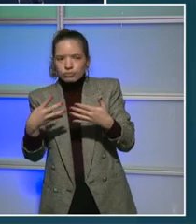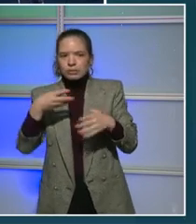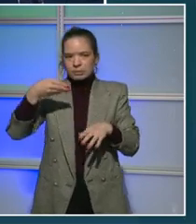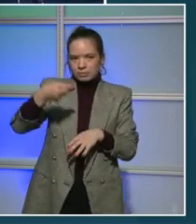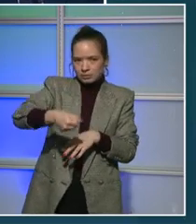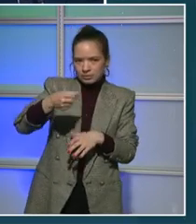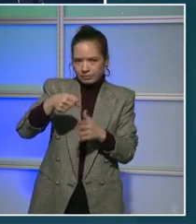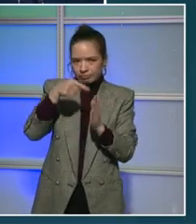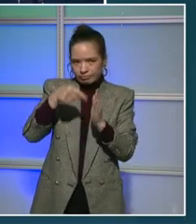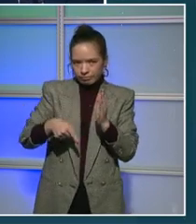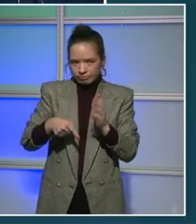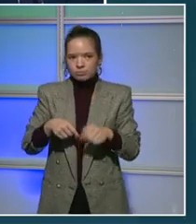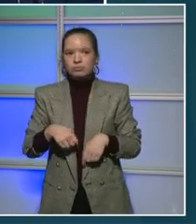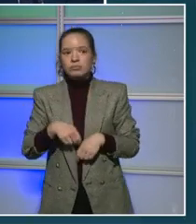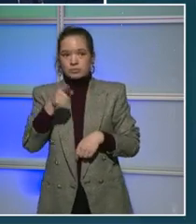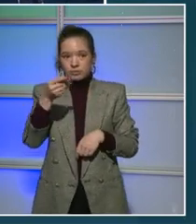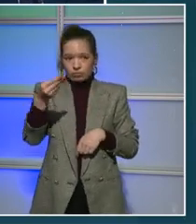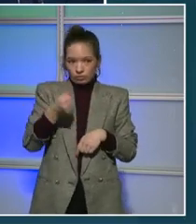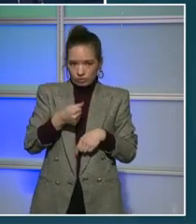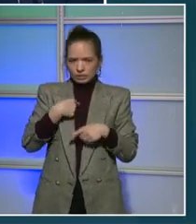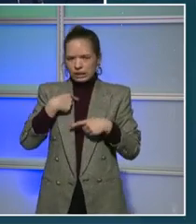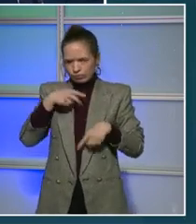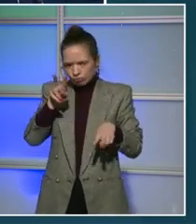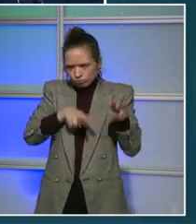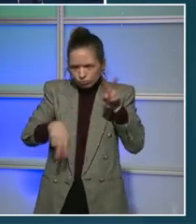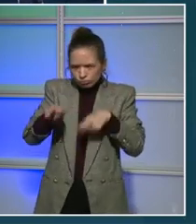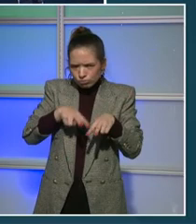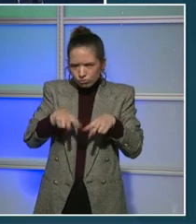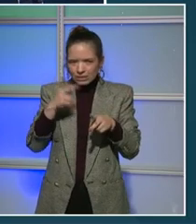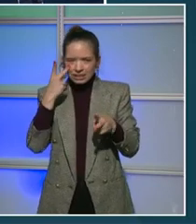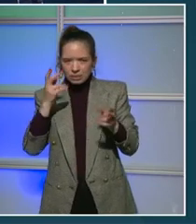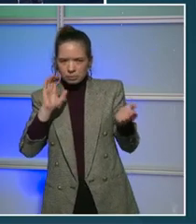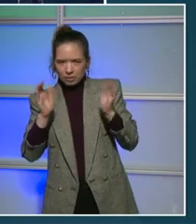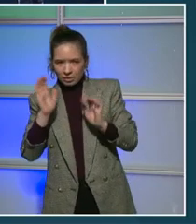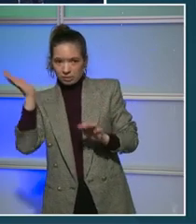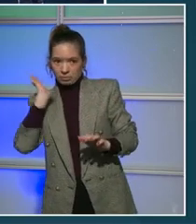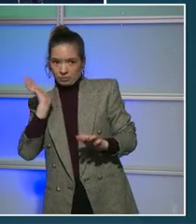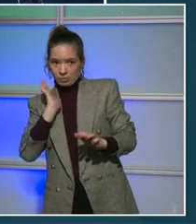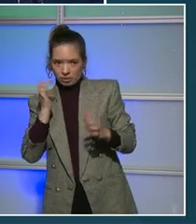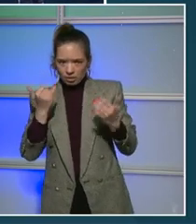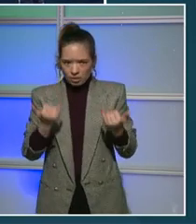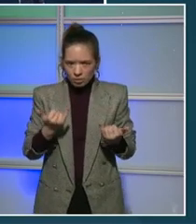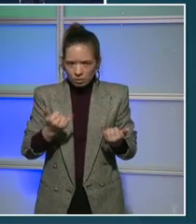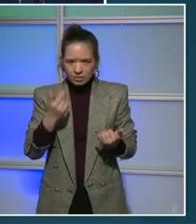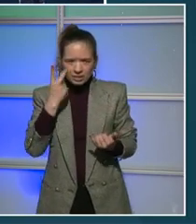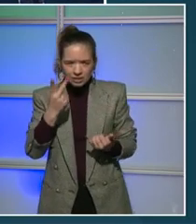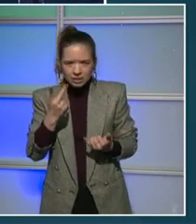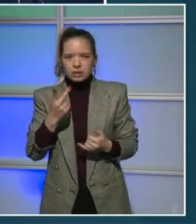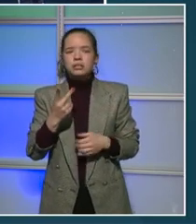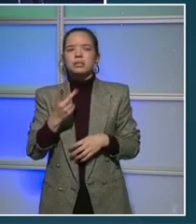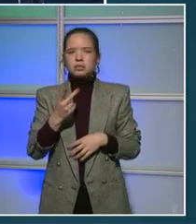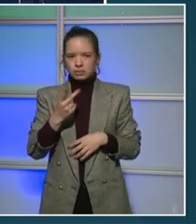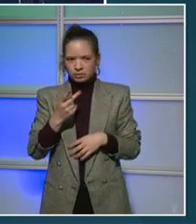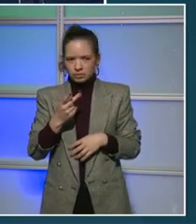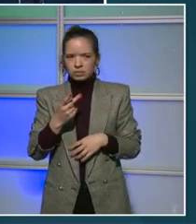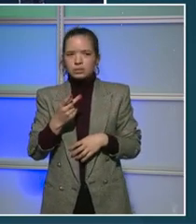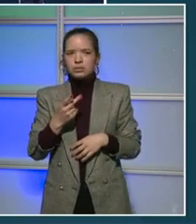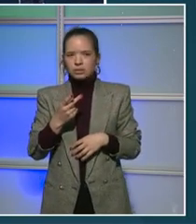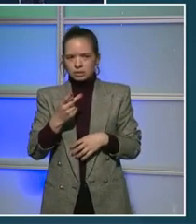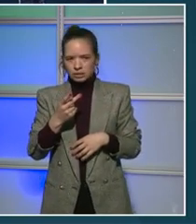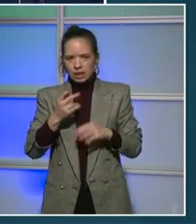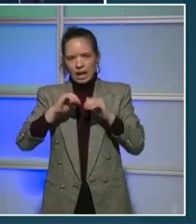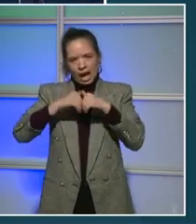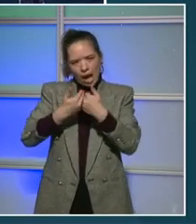beyond the previous reimbursement. Now, we understand that some home care agencies are basically saying they don't have the